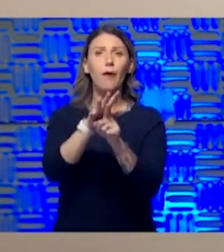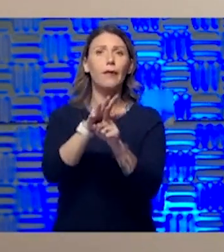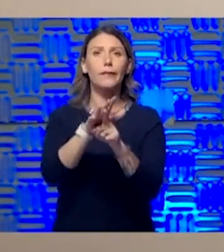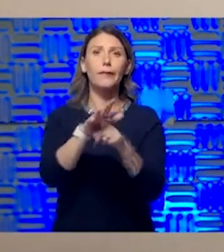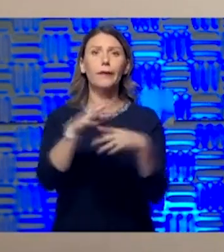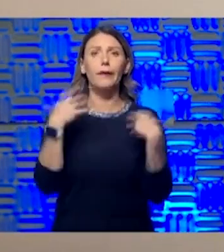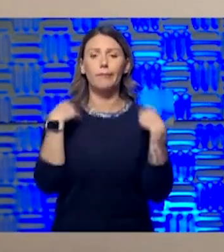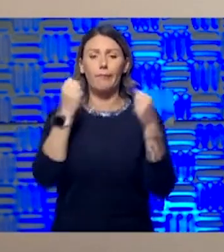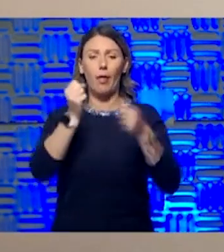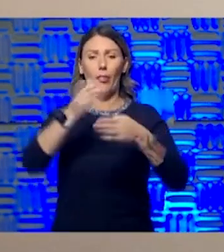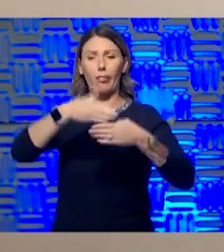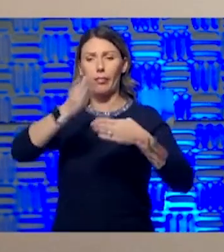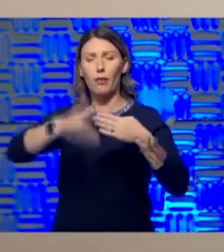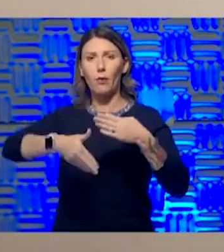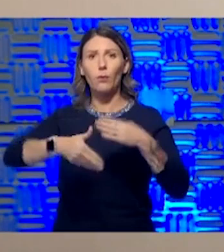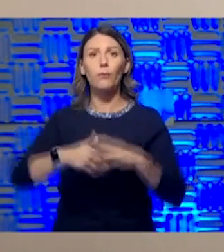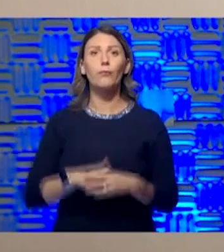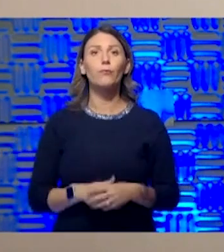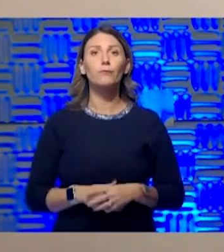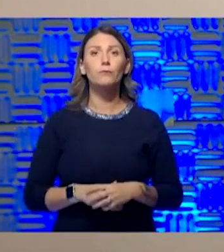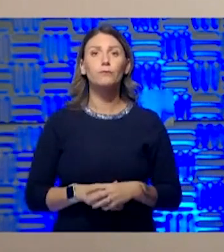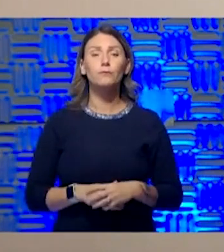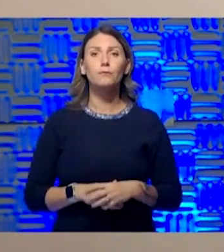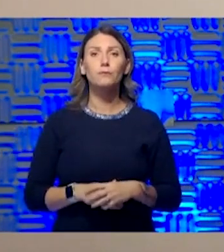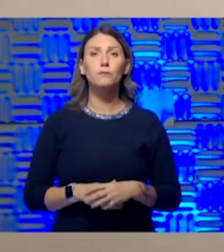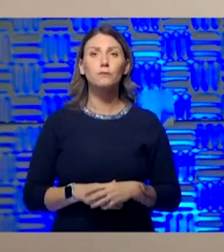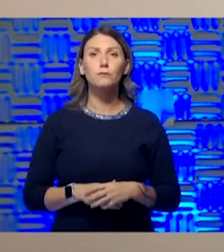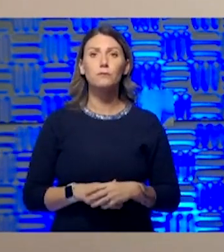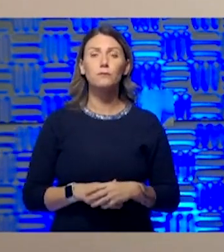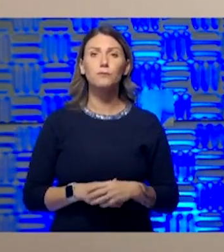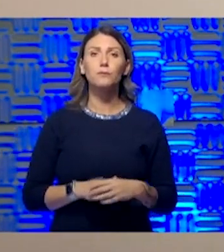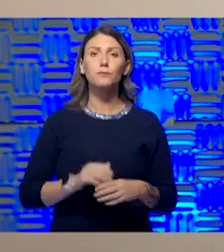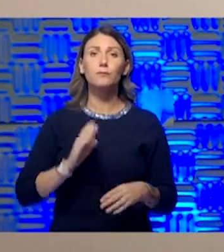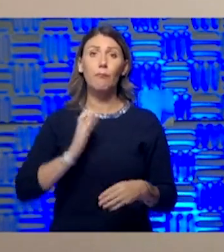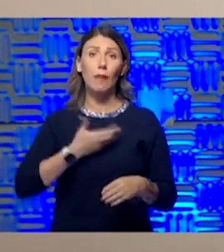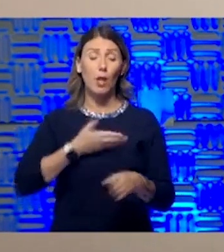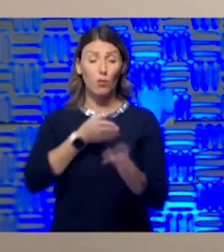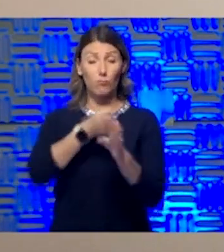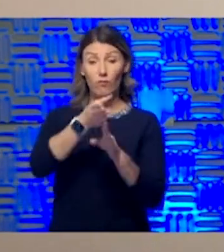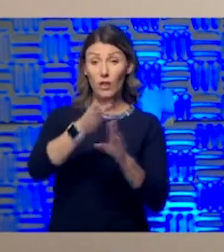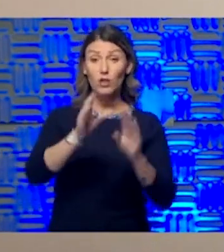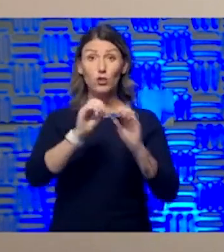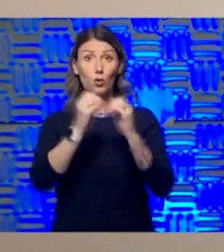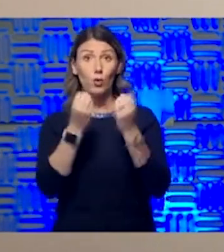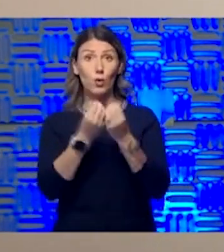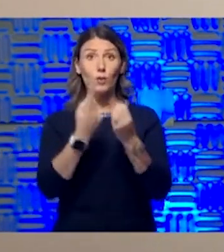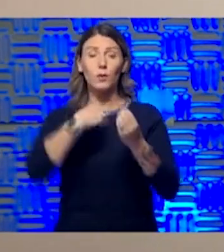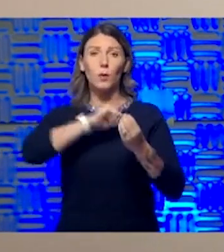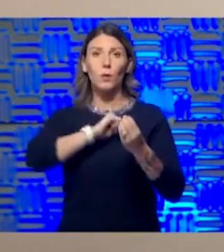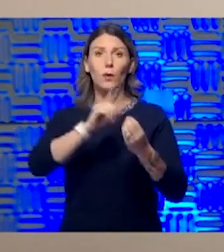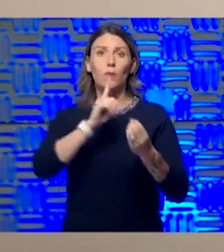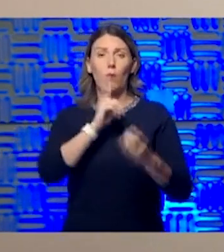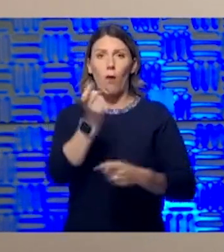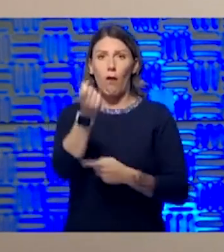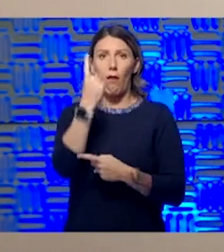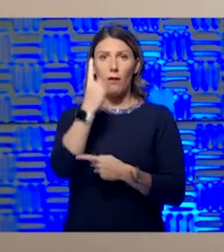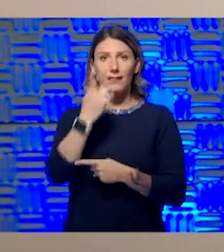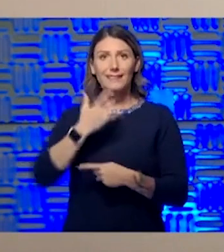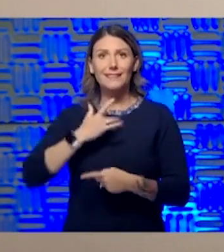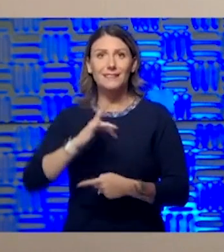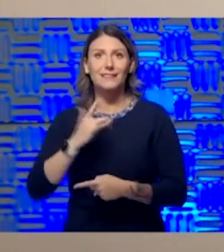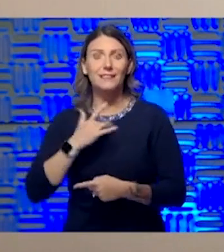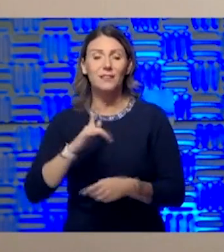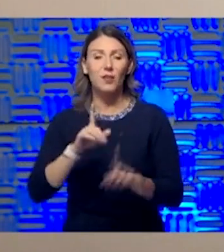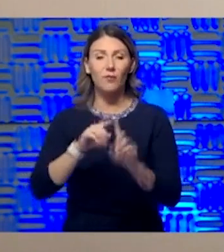really do feel like in our profession and with our organizations, we're more sensitive to those things than we used to be. But we